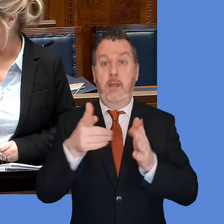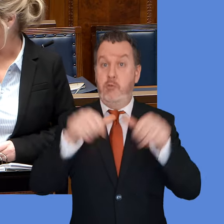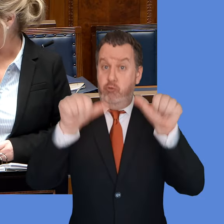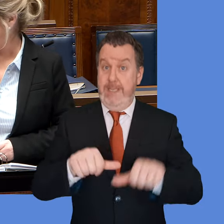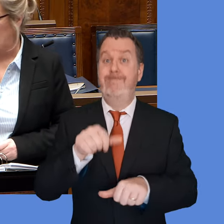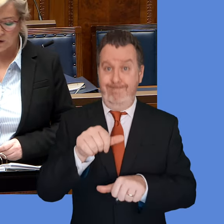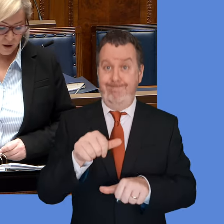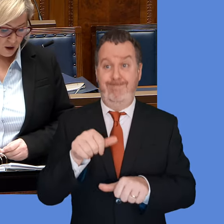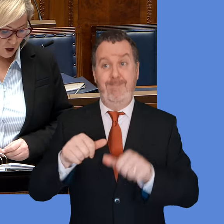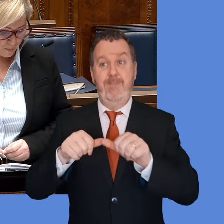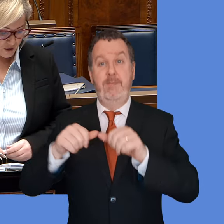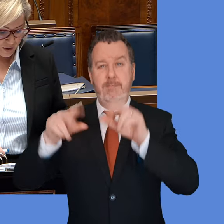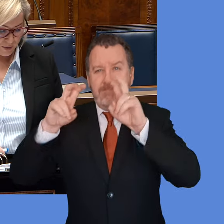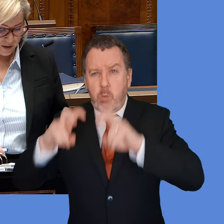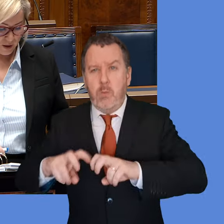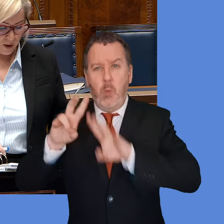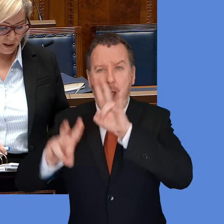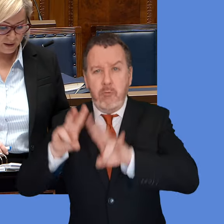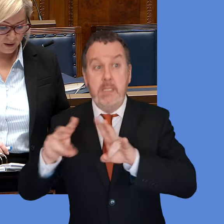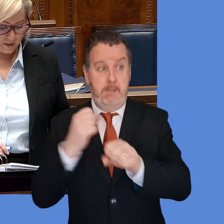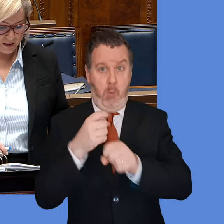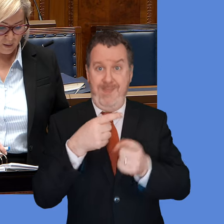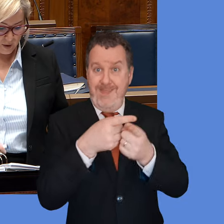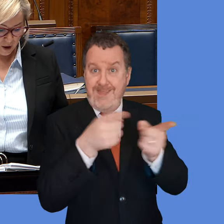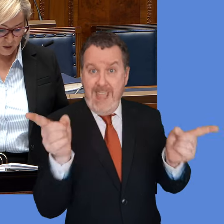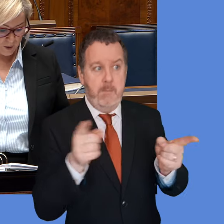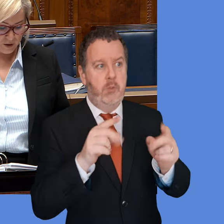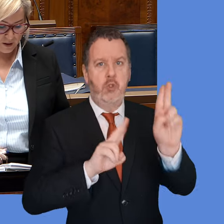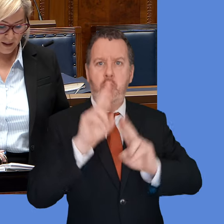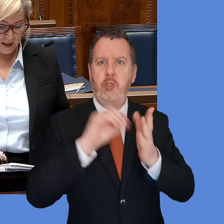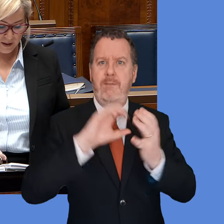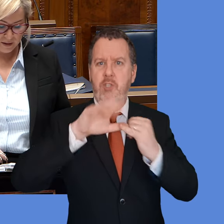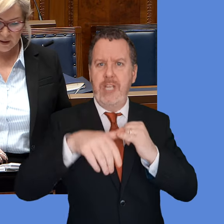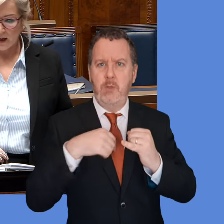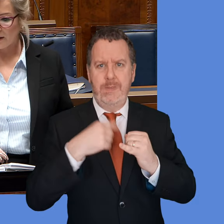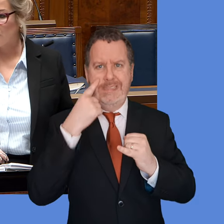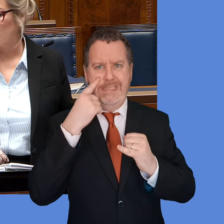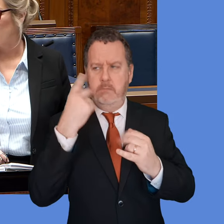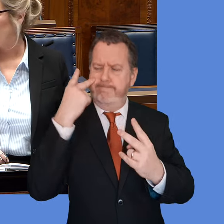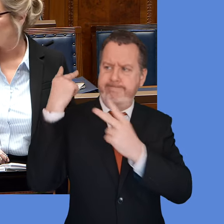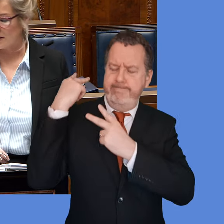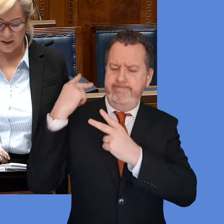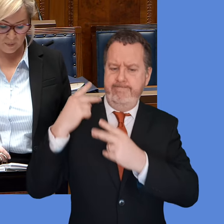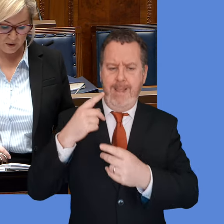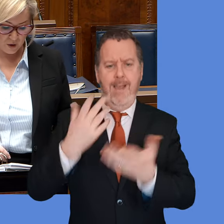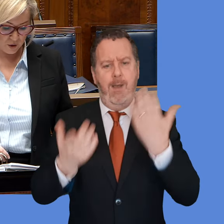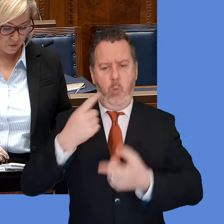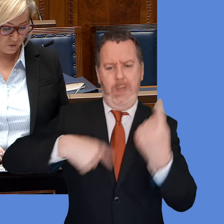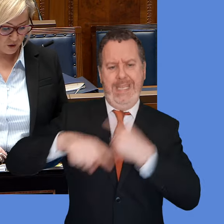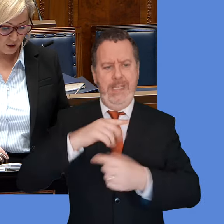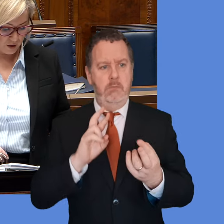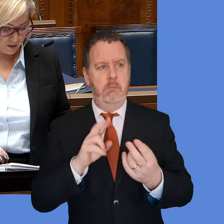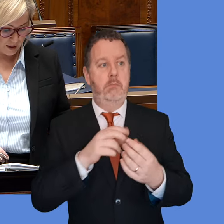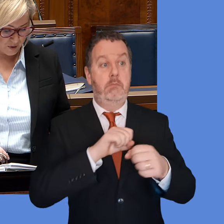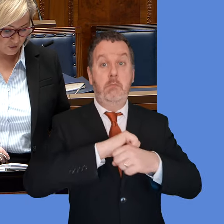them, about having their opportunity within the inquiry to examine our response to the pandemic and ensure that lessons that are